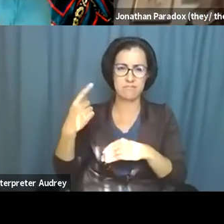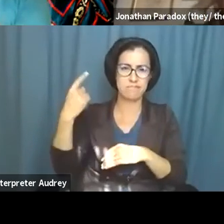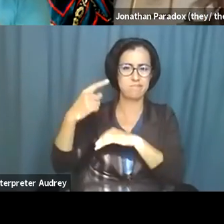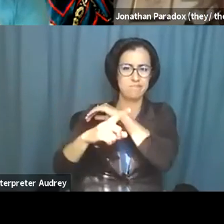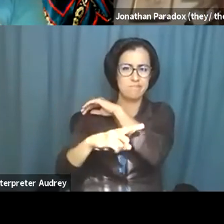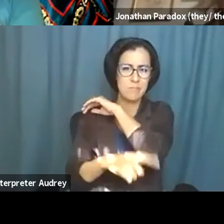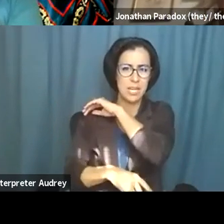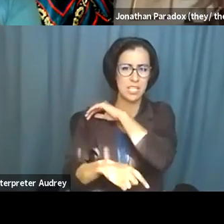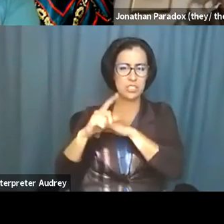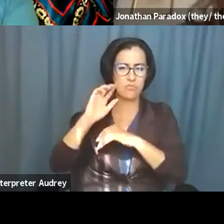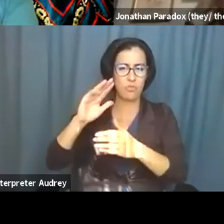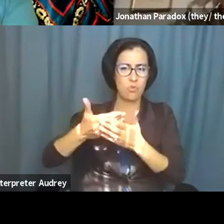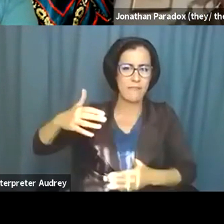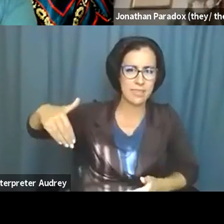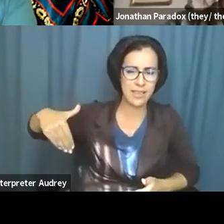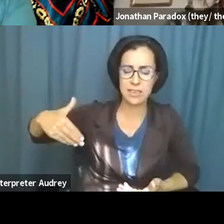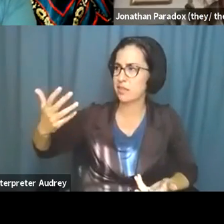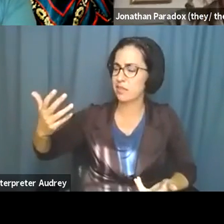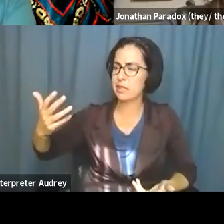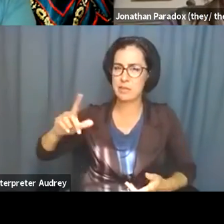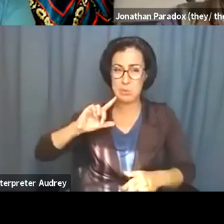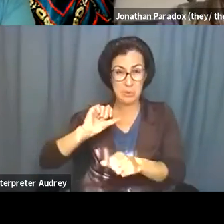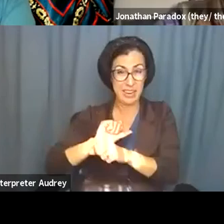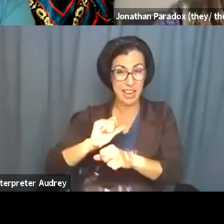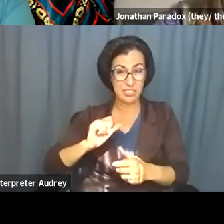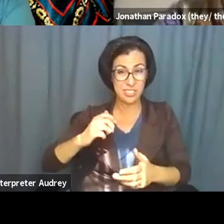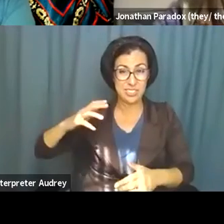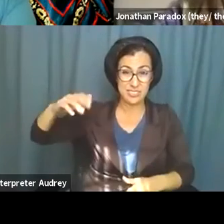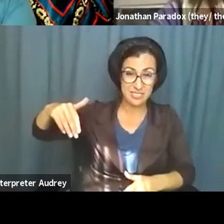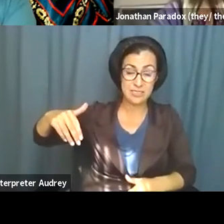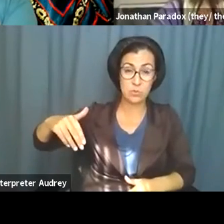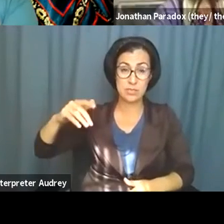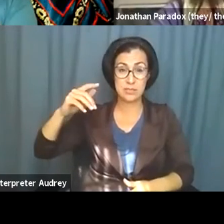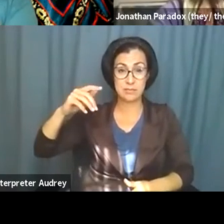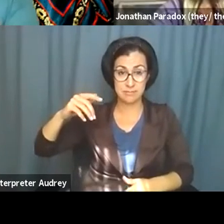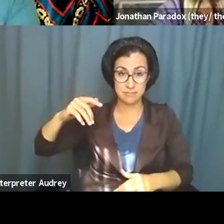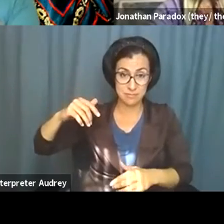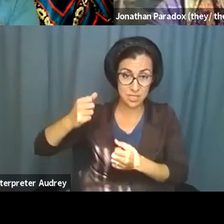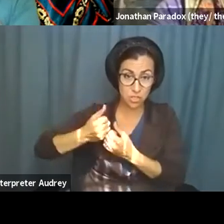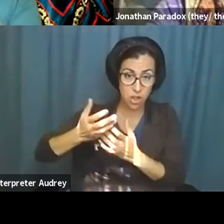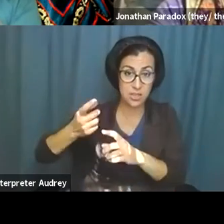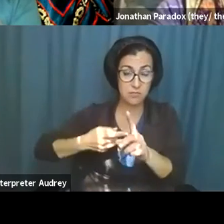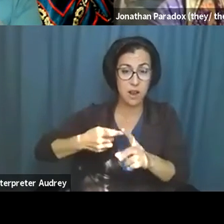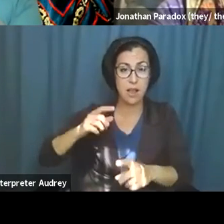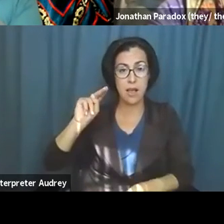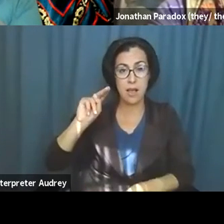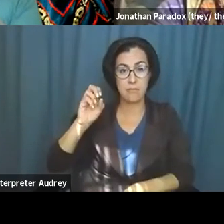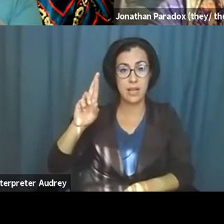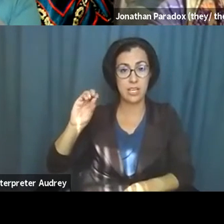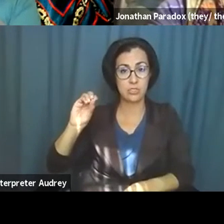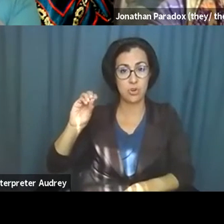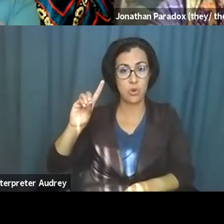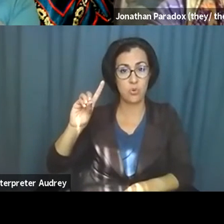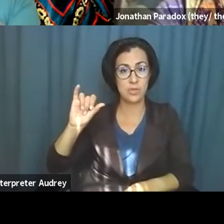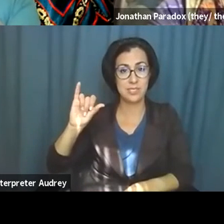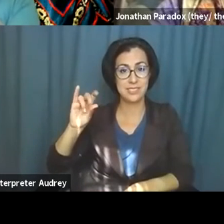was actually a result of my, um, neurodivergence or madness. Um, and that's really what I was trying to allude